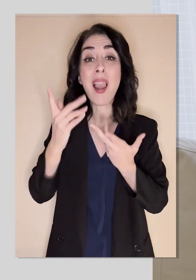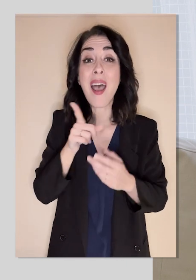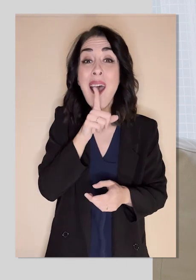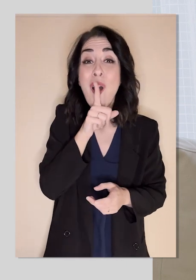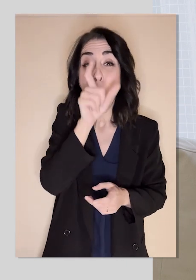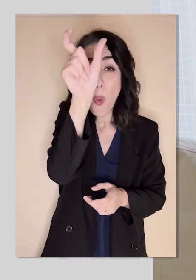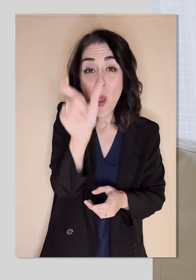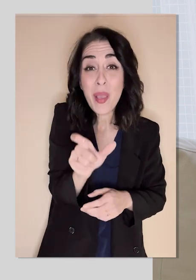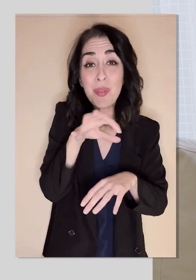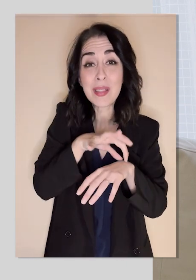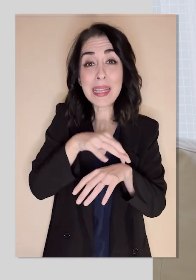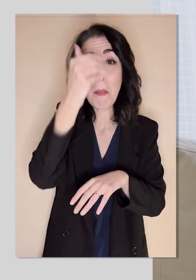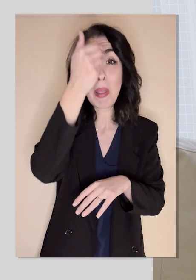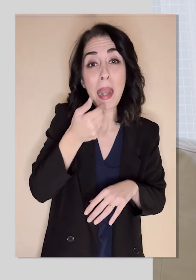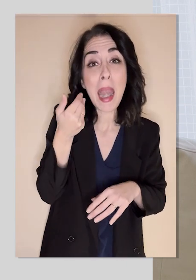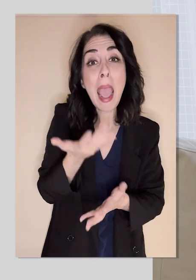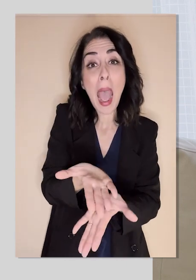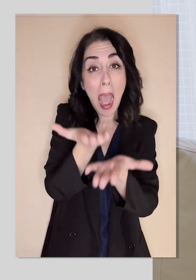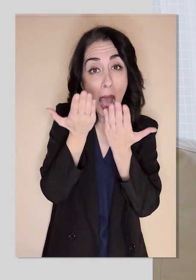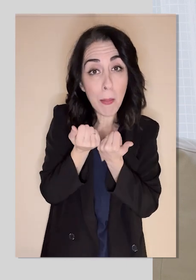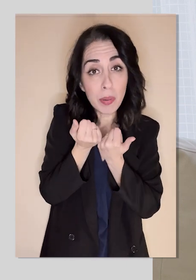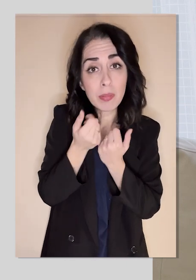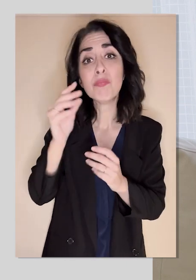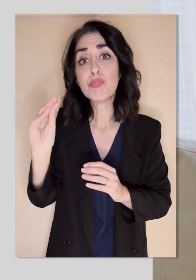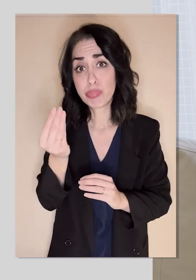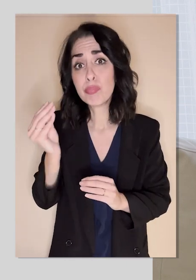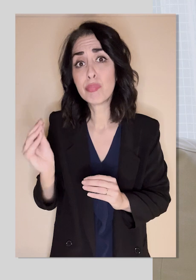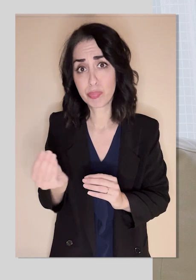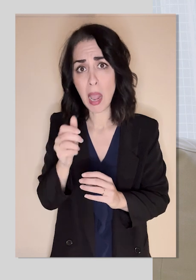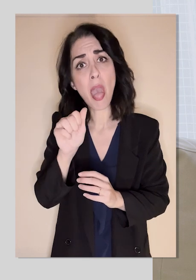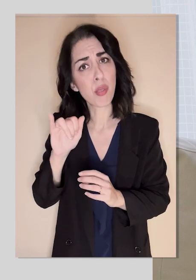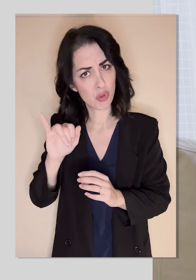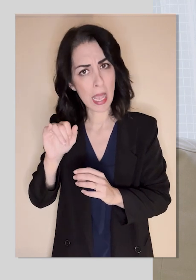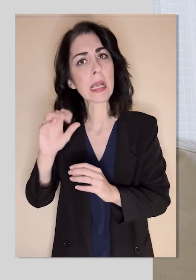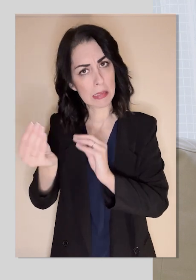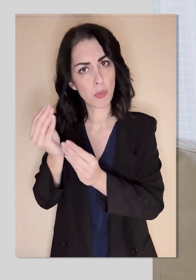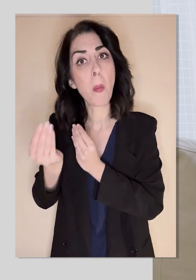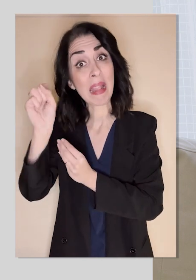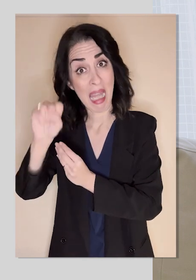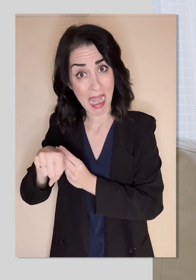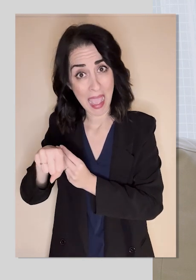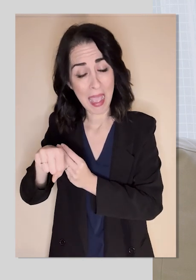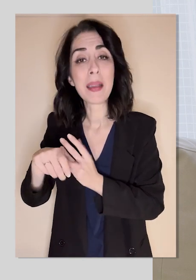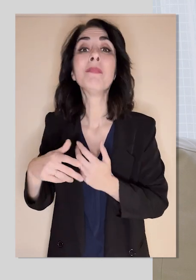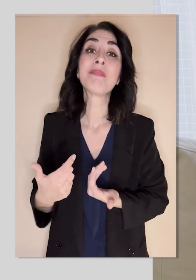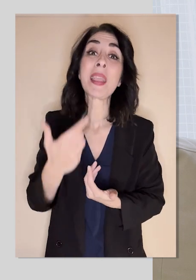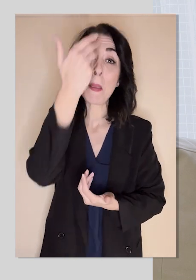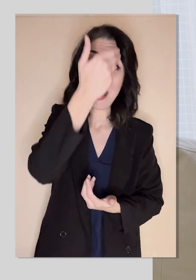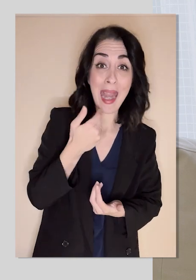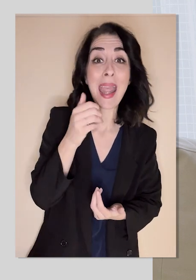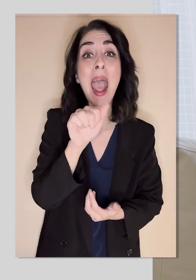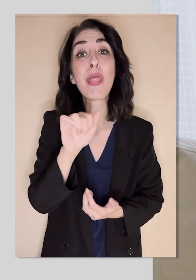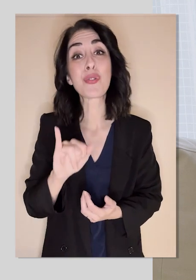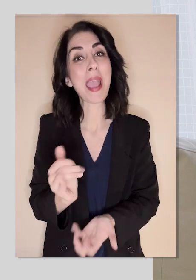So in my opinion, you'd have to have migraine. There's something maybe we shouldn't get into